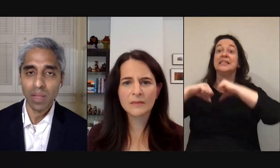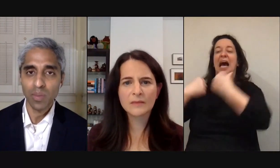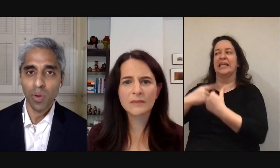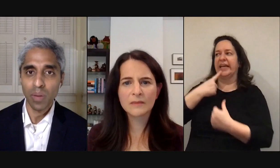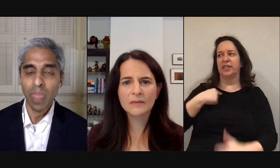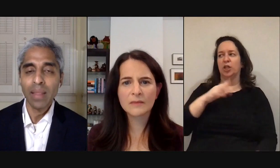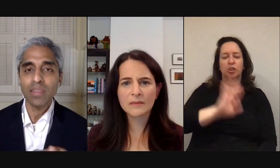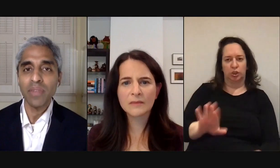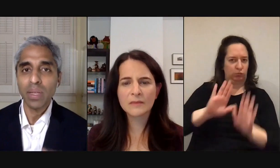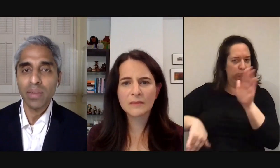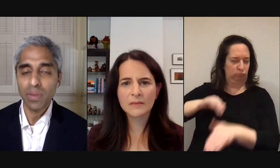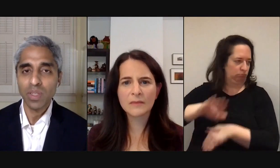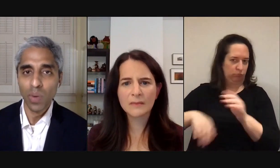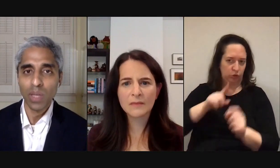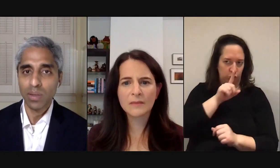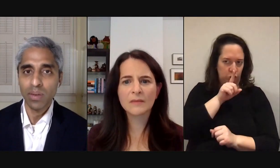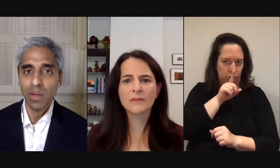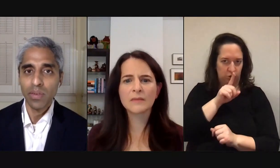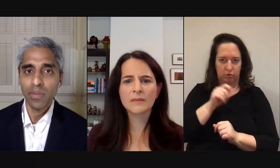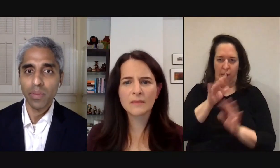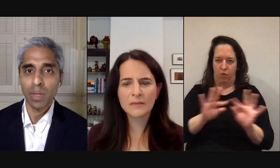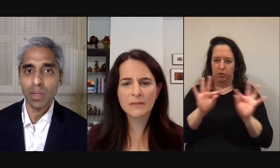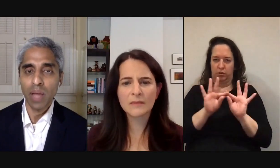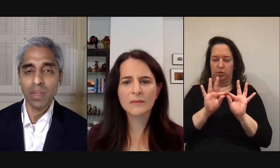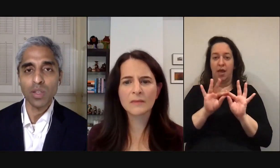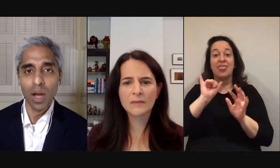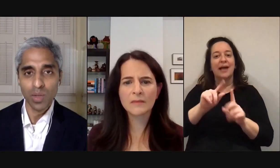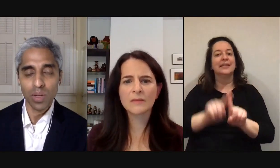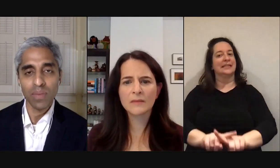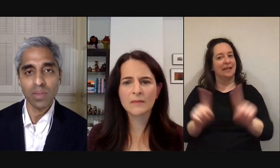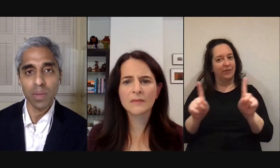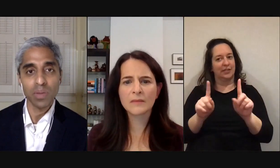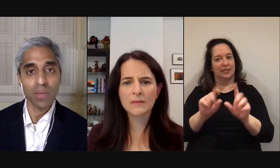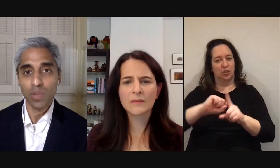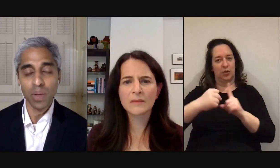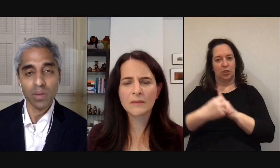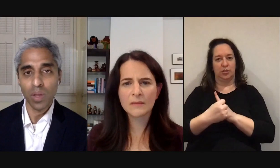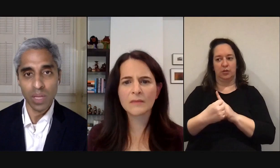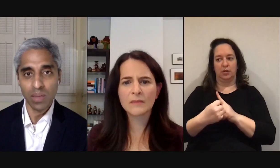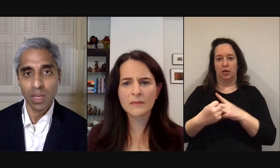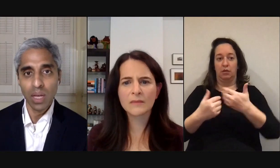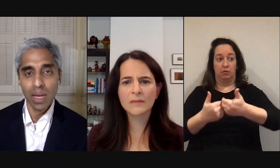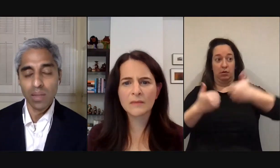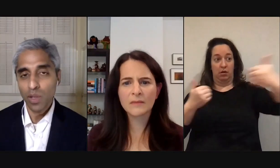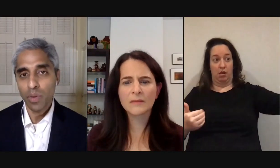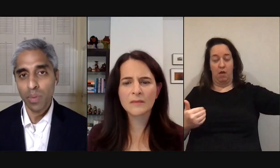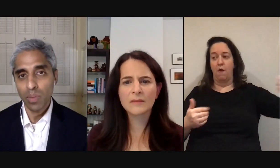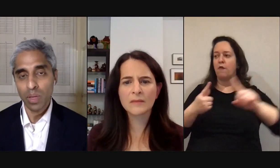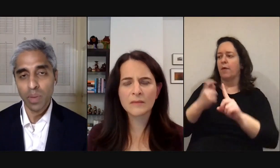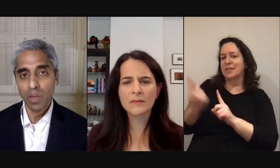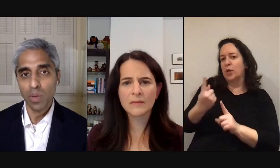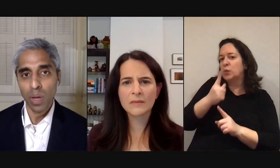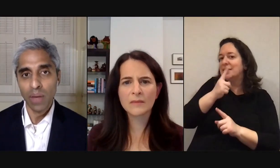something that's important that's a very different situation from having to talk to or convince somebody who's never experienced loneliness and i'll tell you